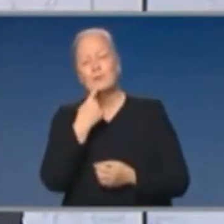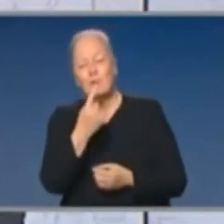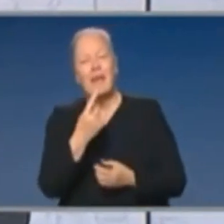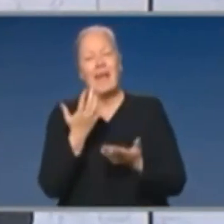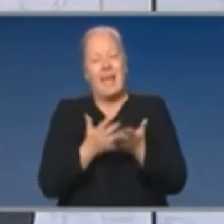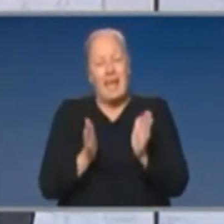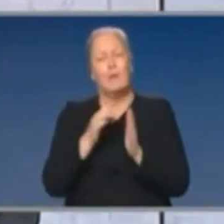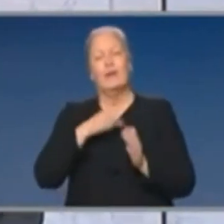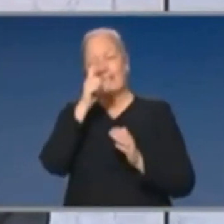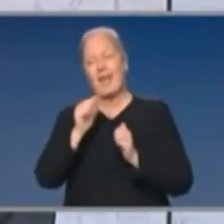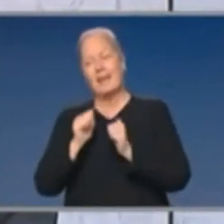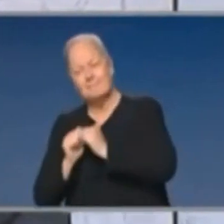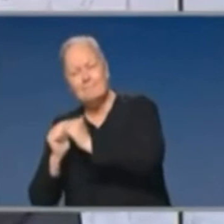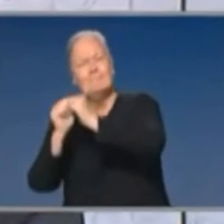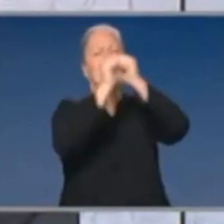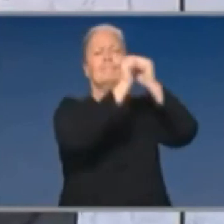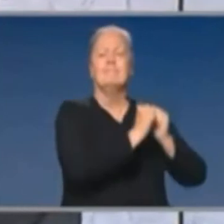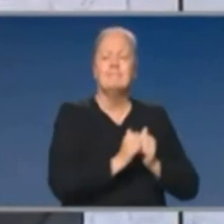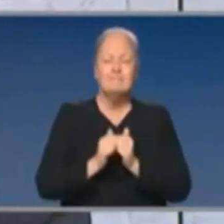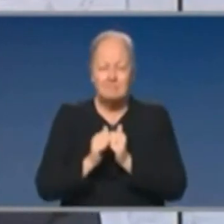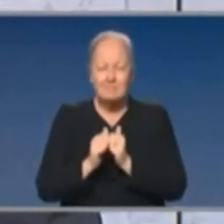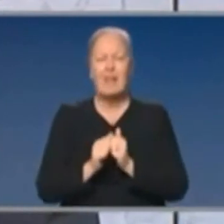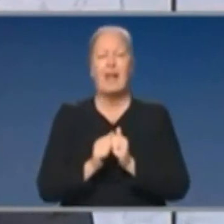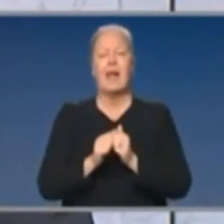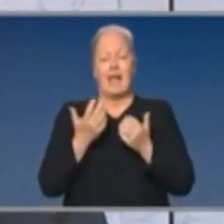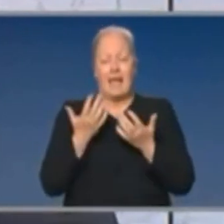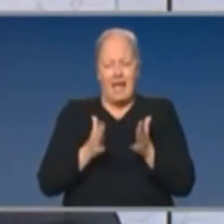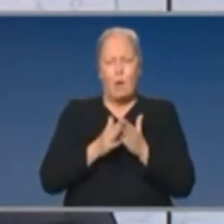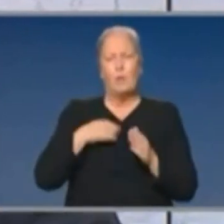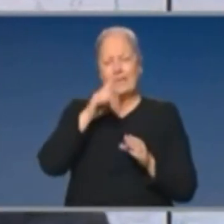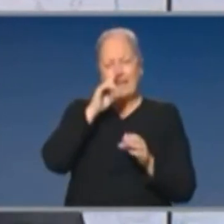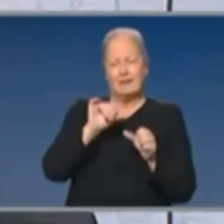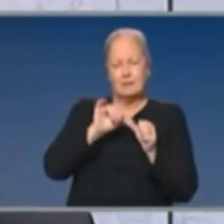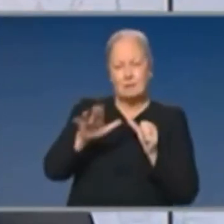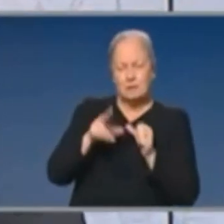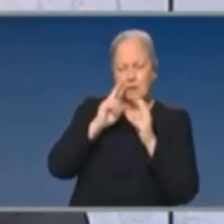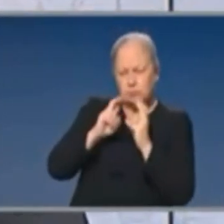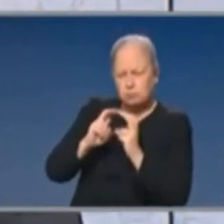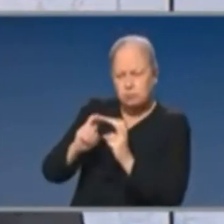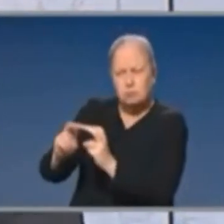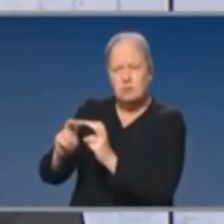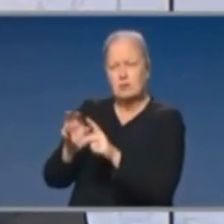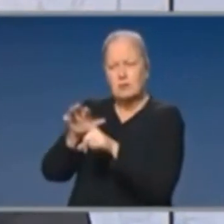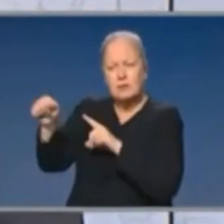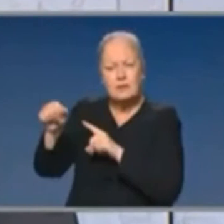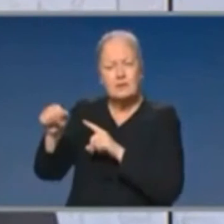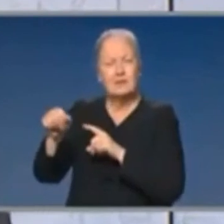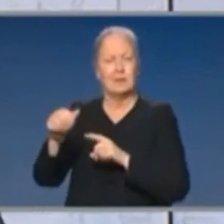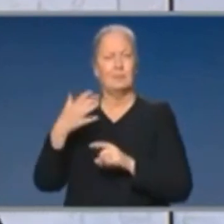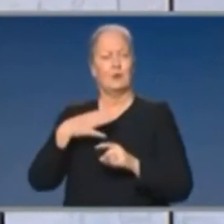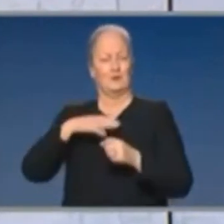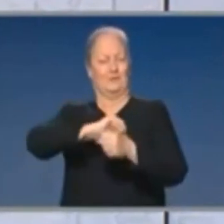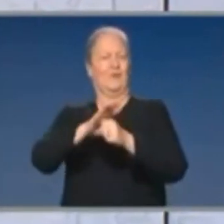how can we work together to boost the efficacy of contact tracing and integrate it into the overall response to the pandemic.